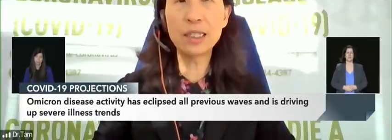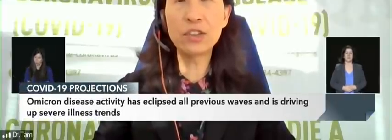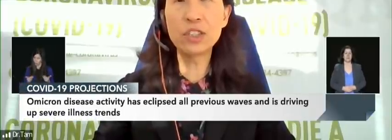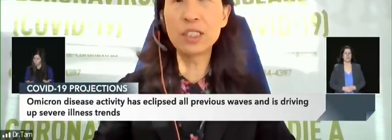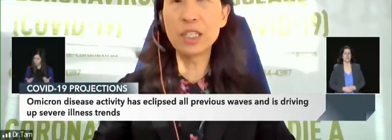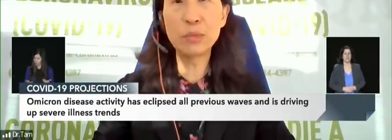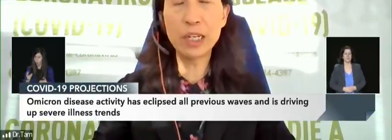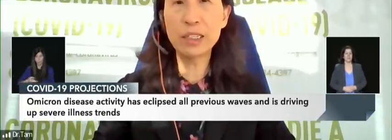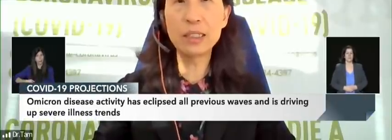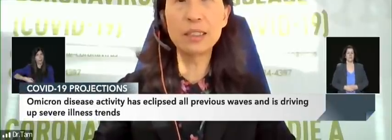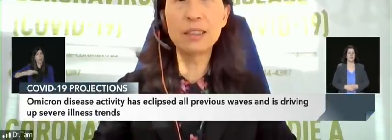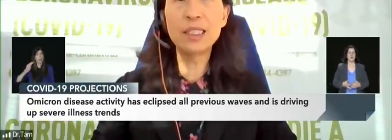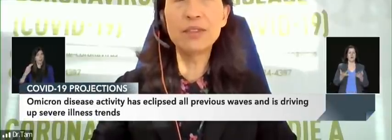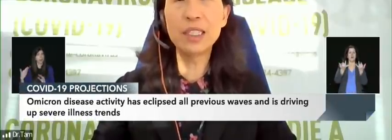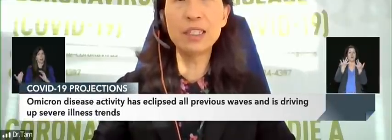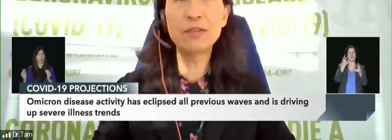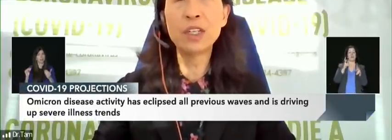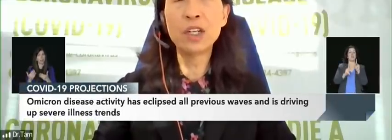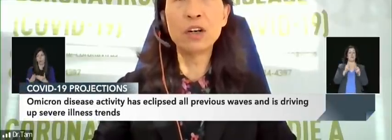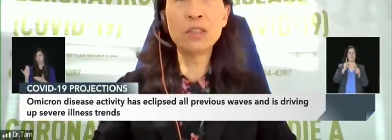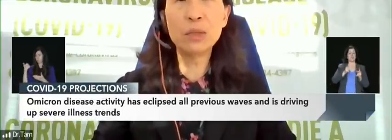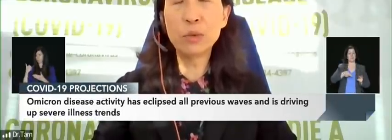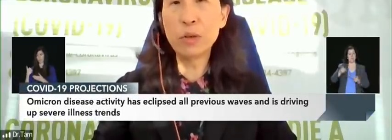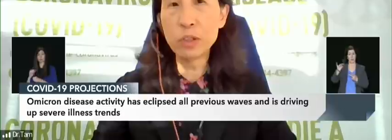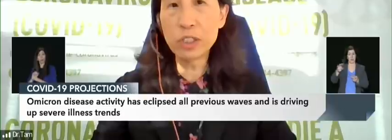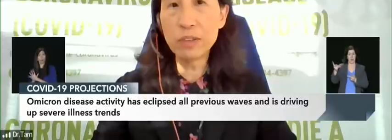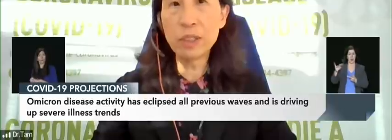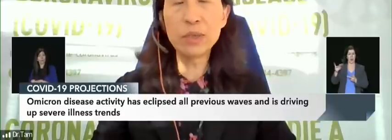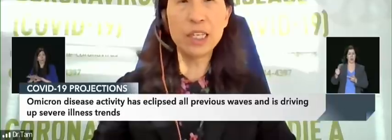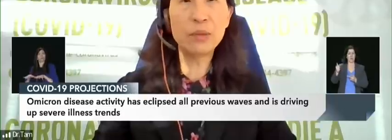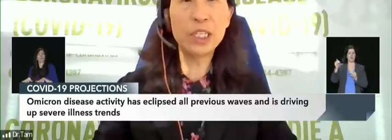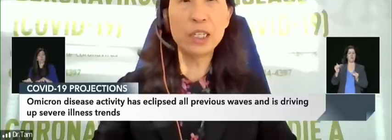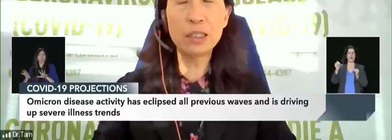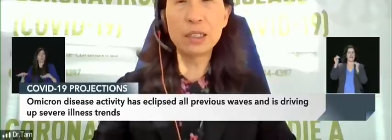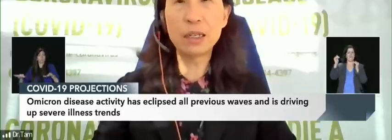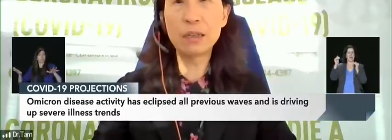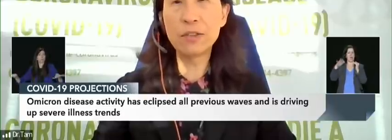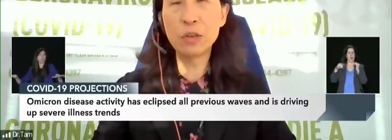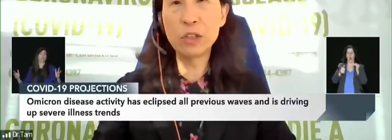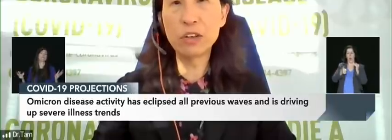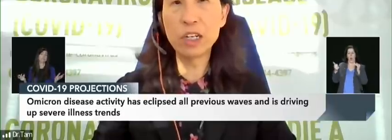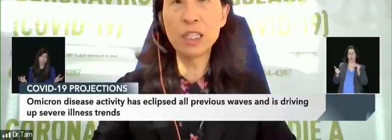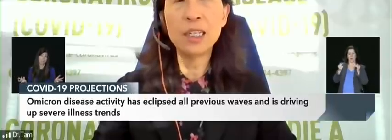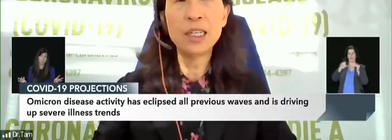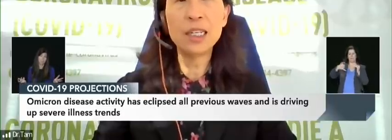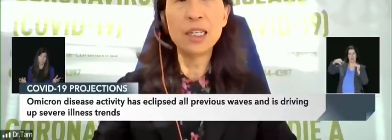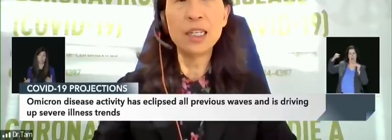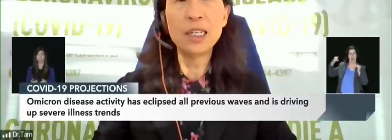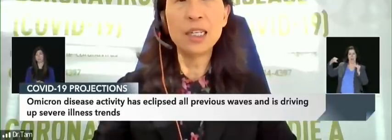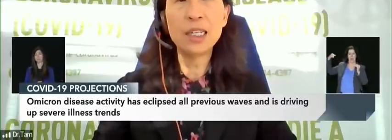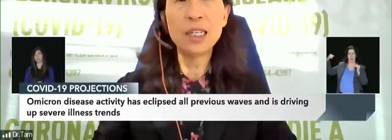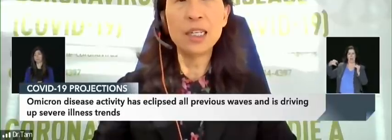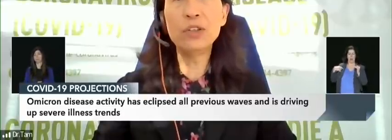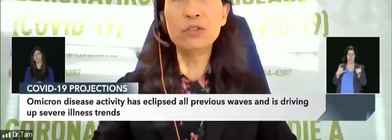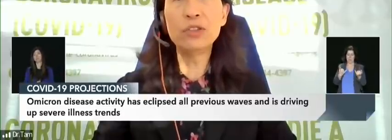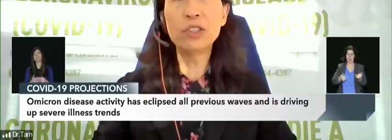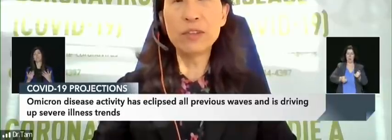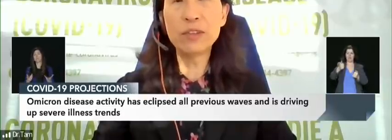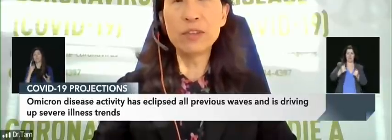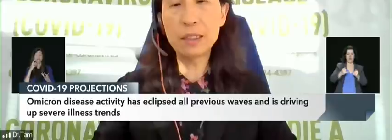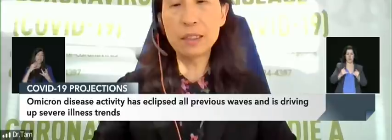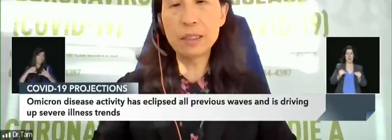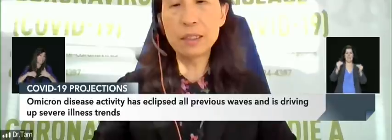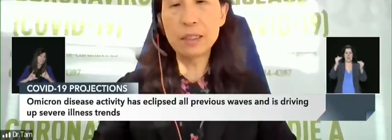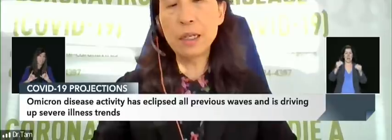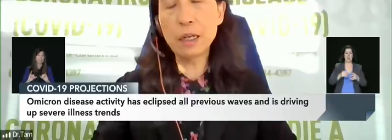in the other waves. That's just the comparison. So, even if only a proportion of them are there because of Omicron, it's still a